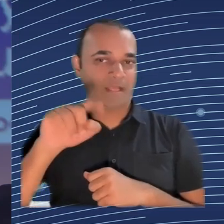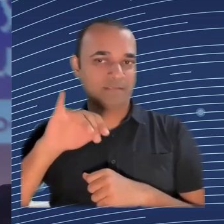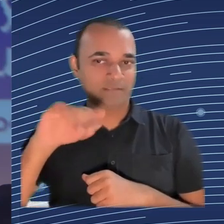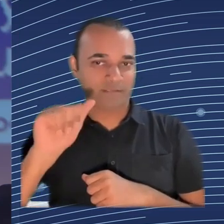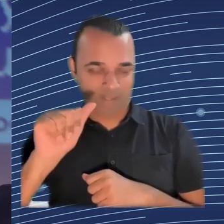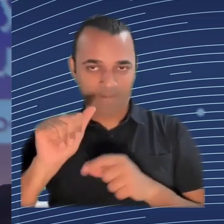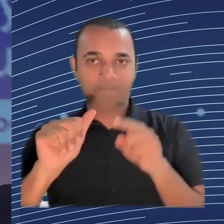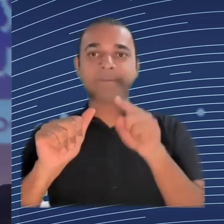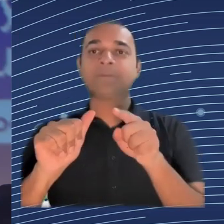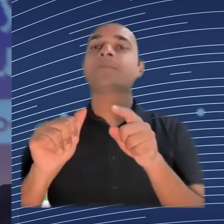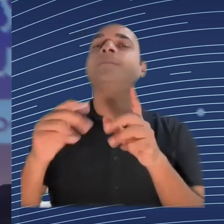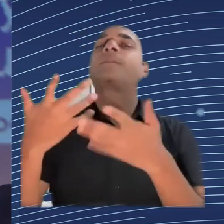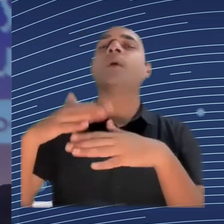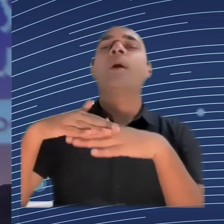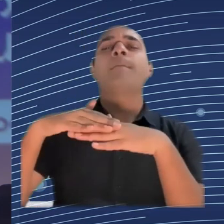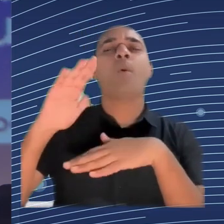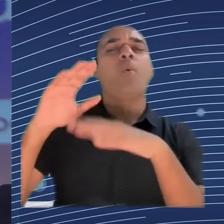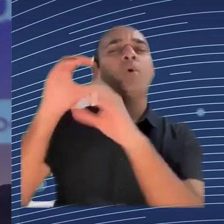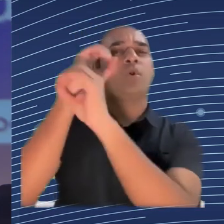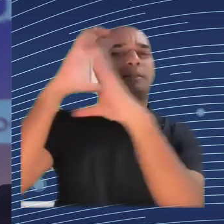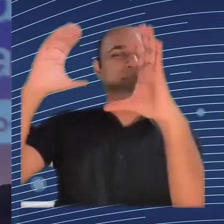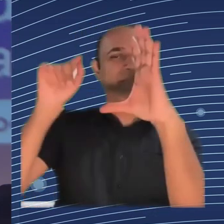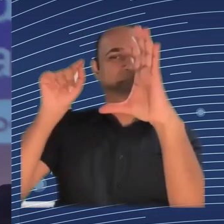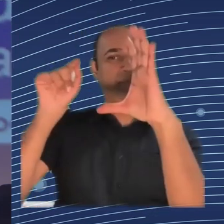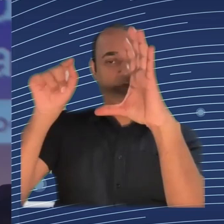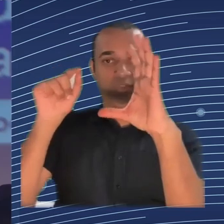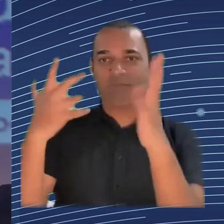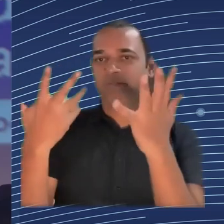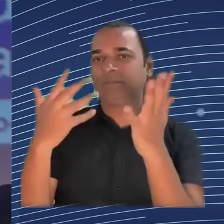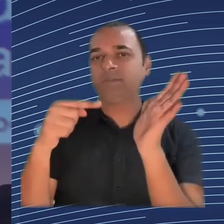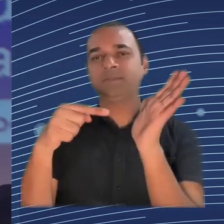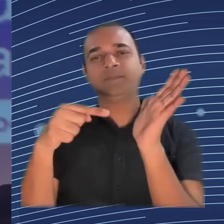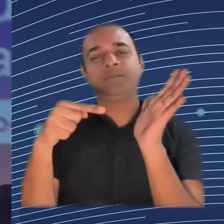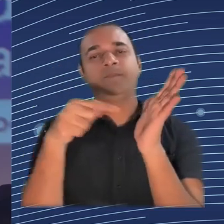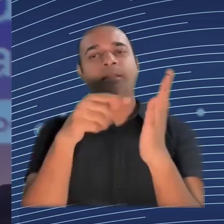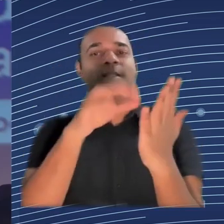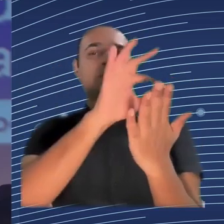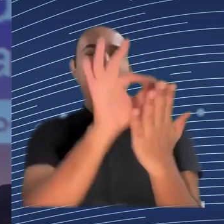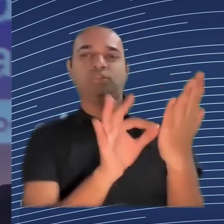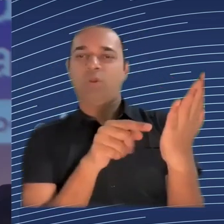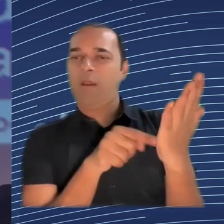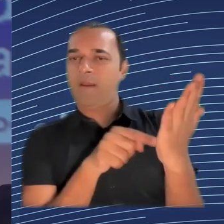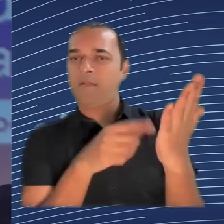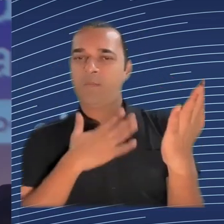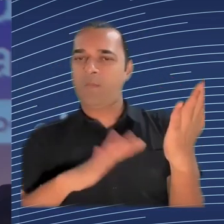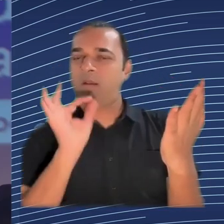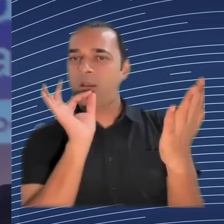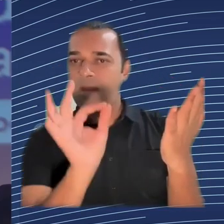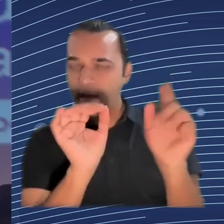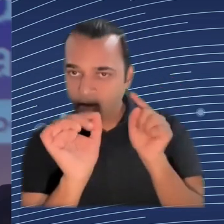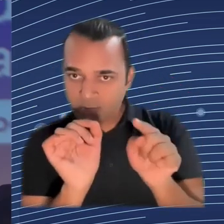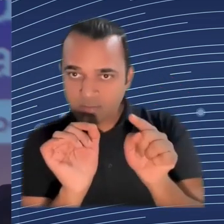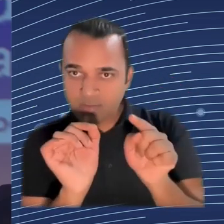representatives of the European Social Partners from ETUCA, from Business Europe. And I would like now to turn to them, and